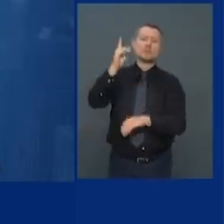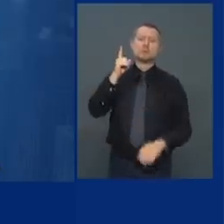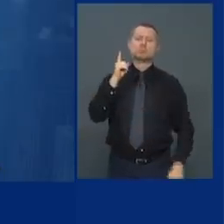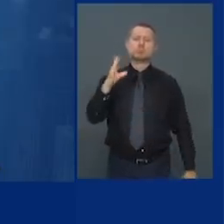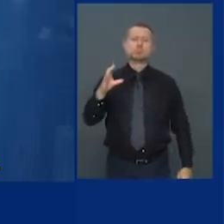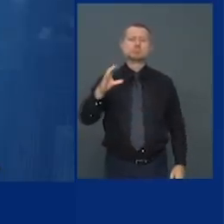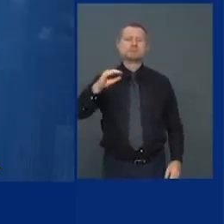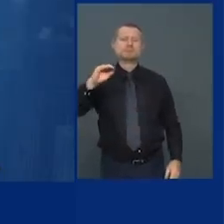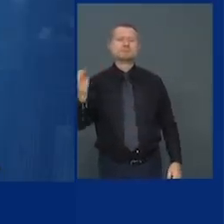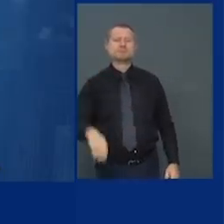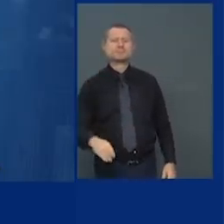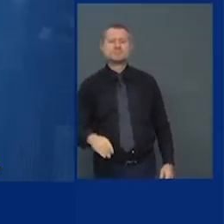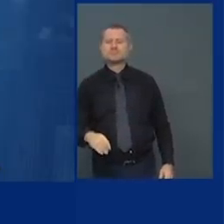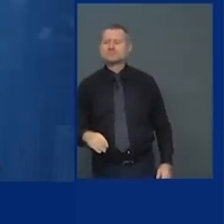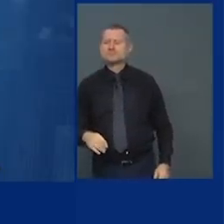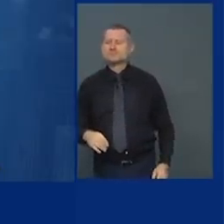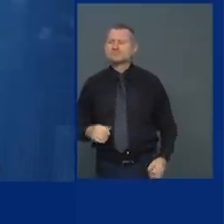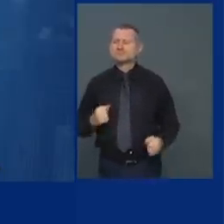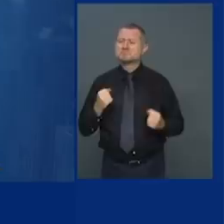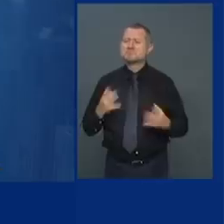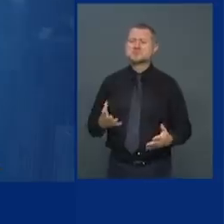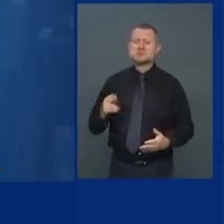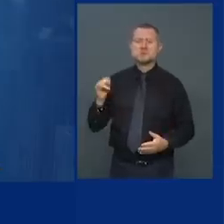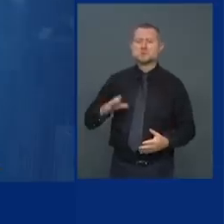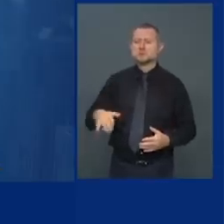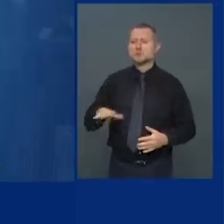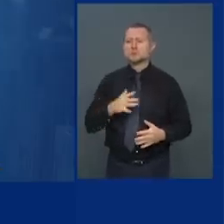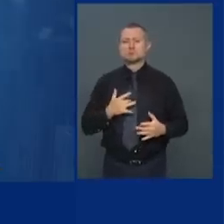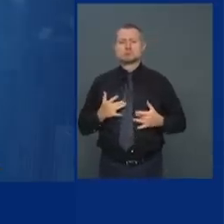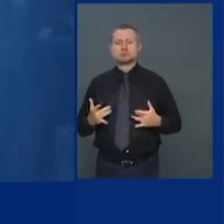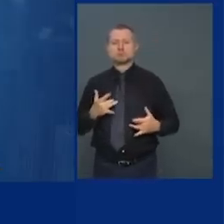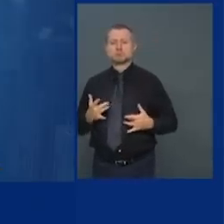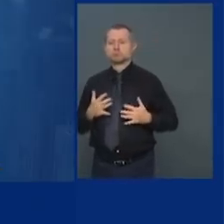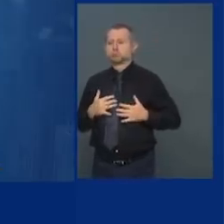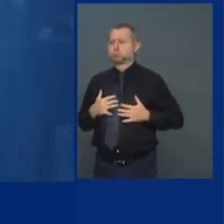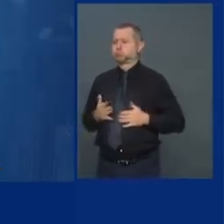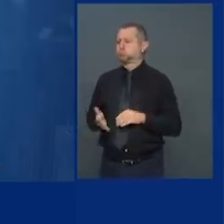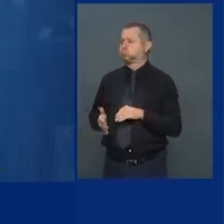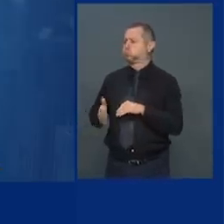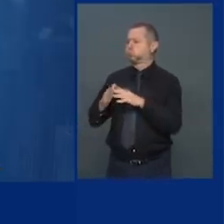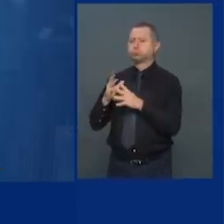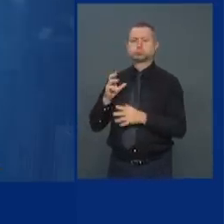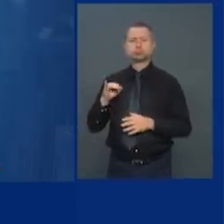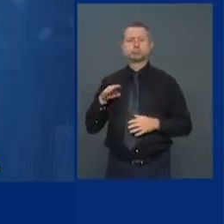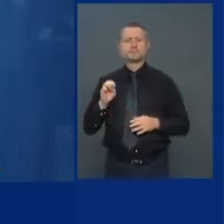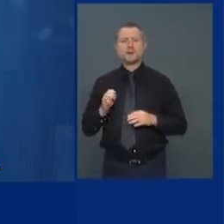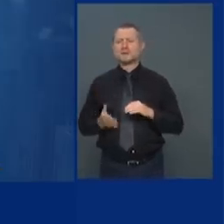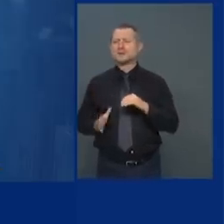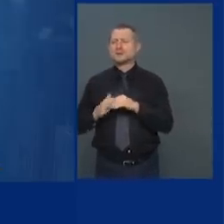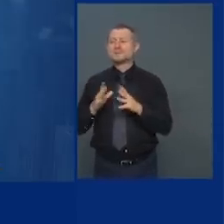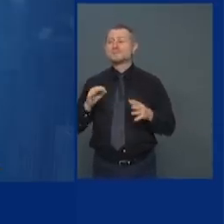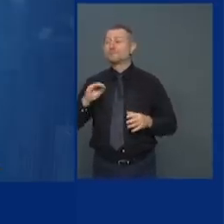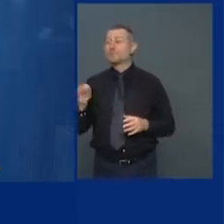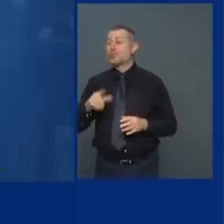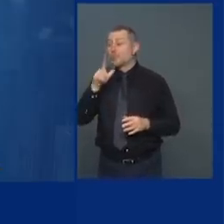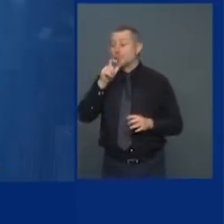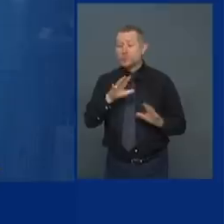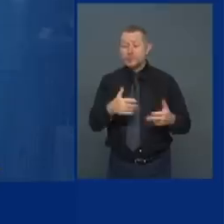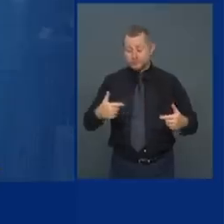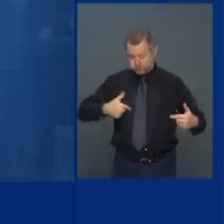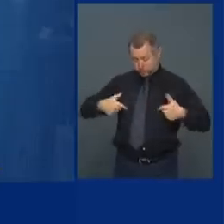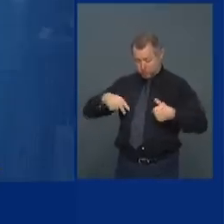New Yorkers are concerned about crime the percent of shooting victims eighty-six